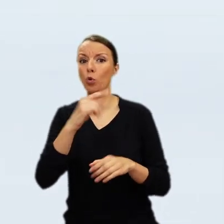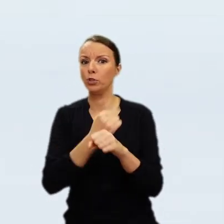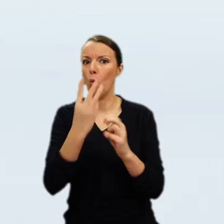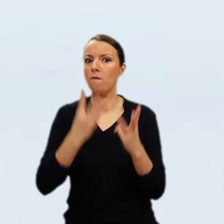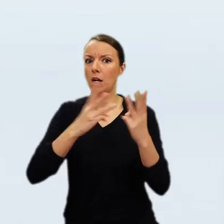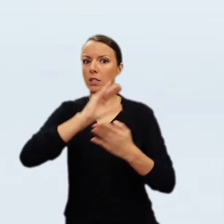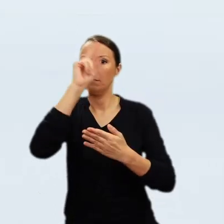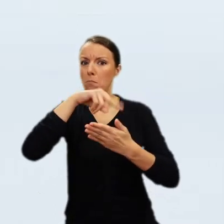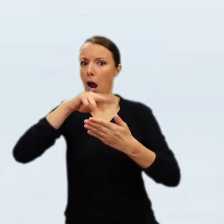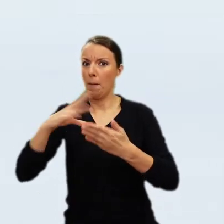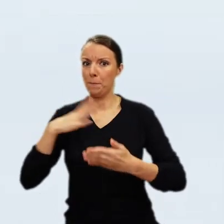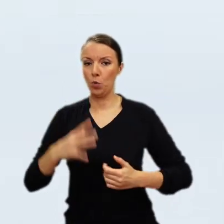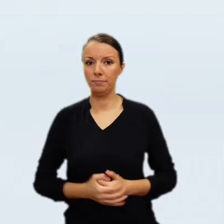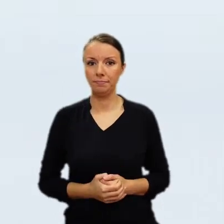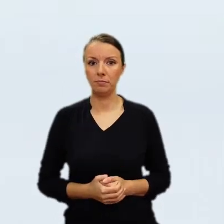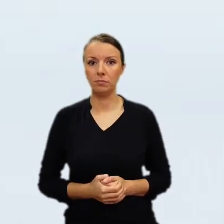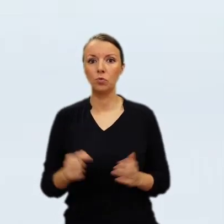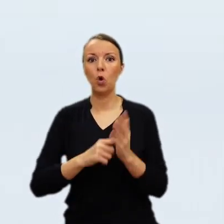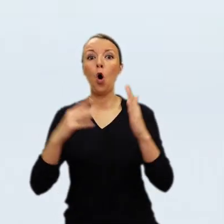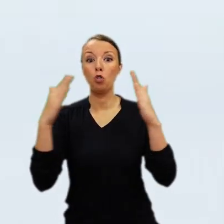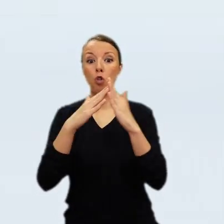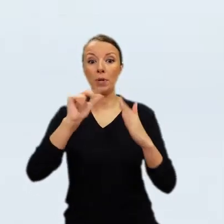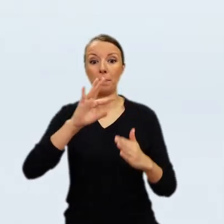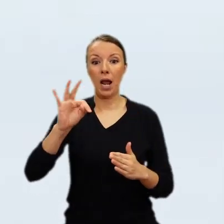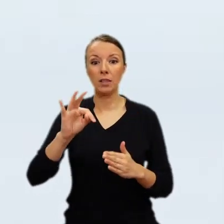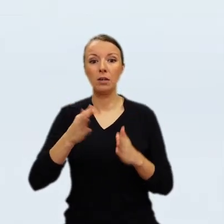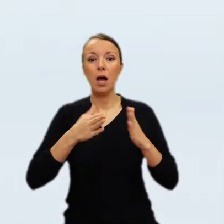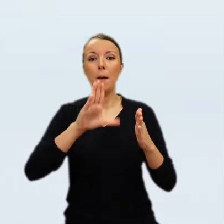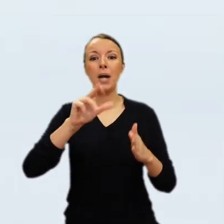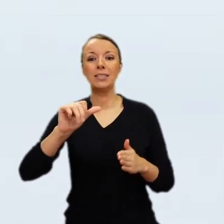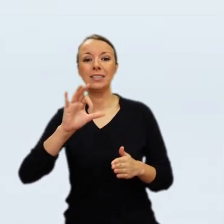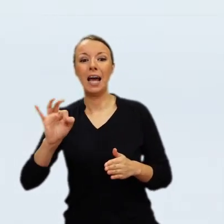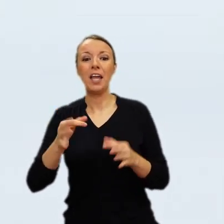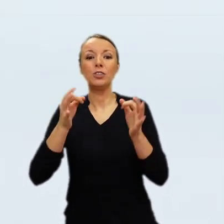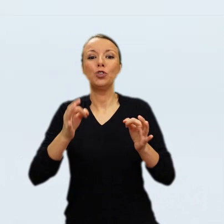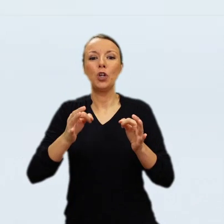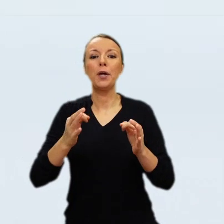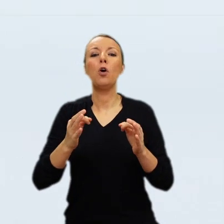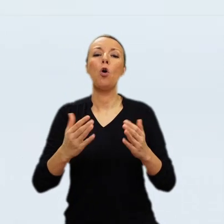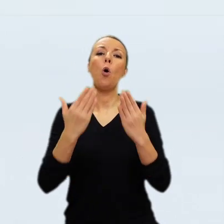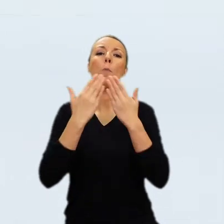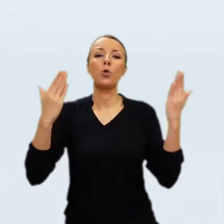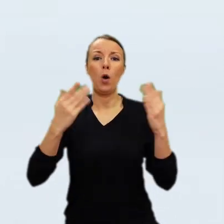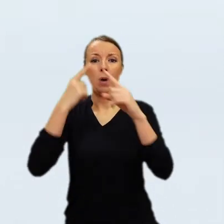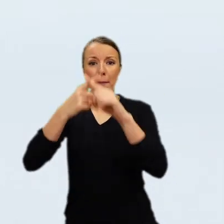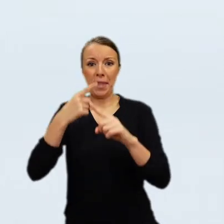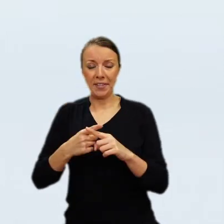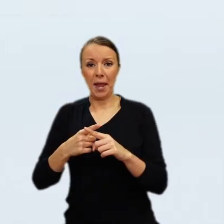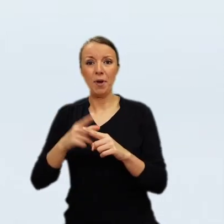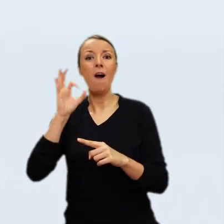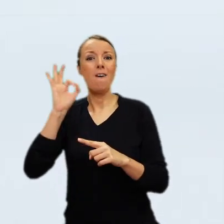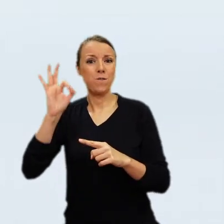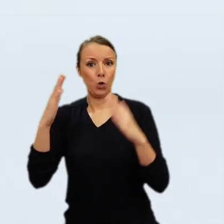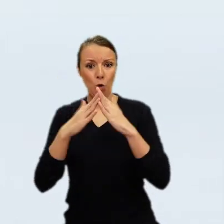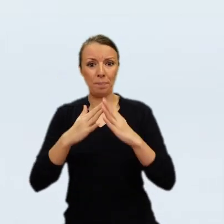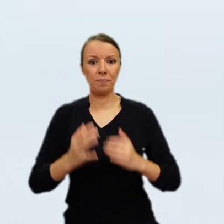created. Rembrandt's house on the Brestraat, today the Rembrandt's house museum in Amsterdam. Rembrandt was born